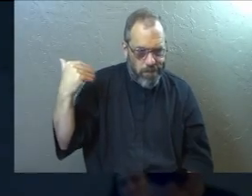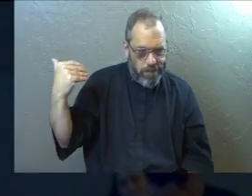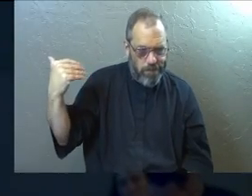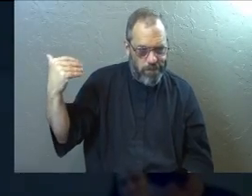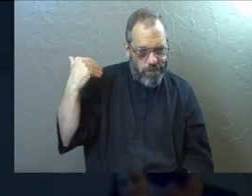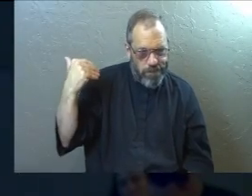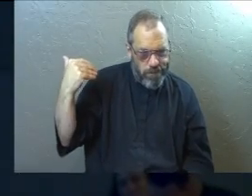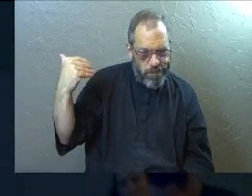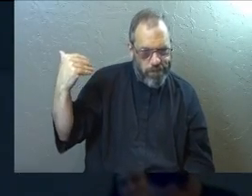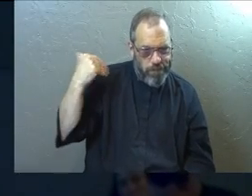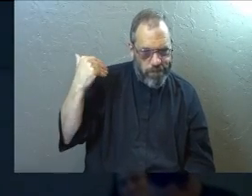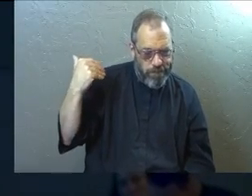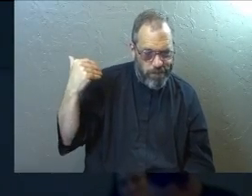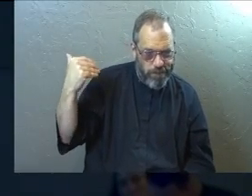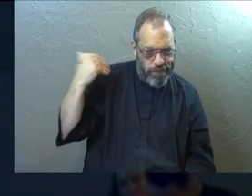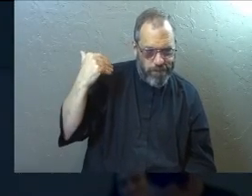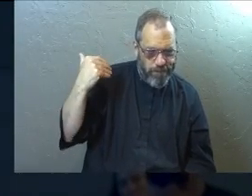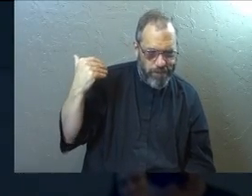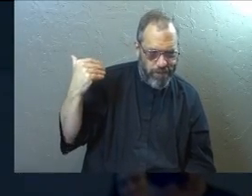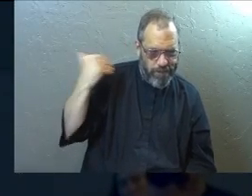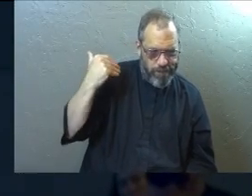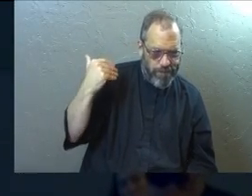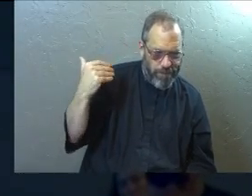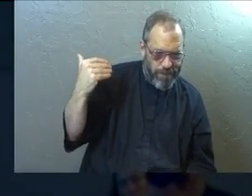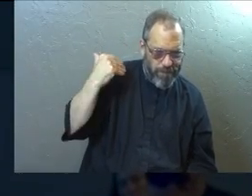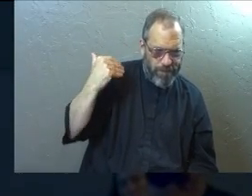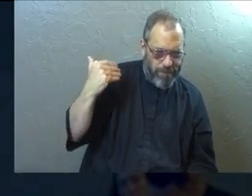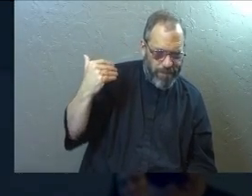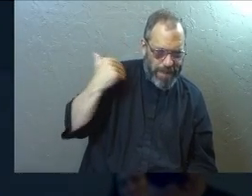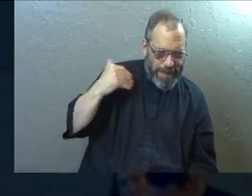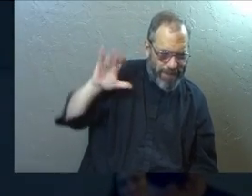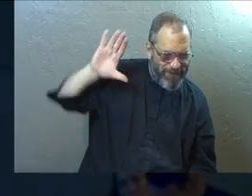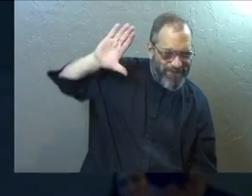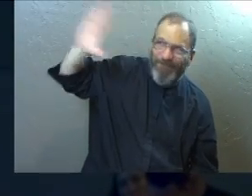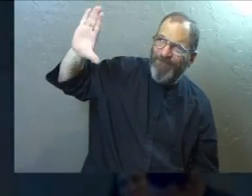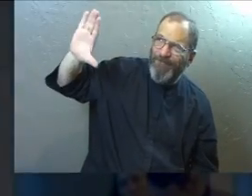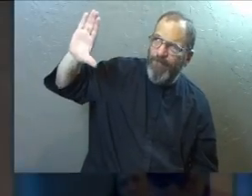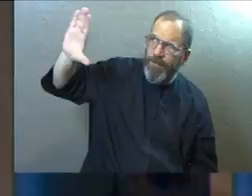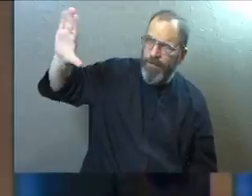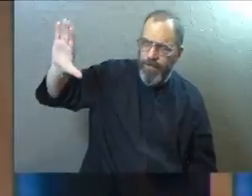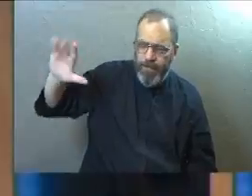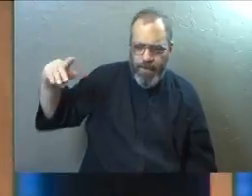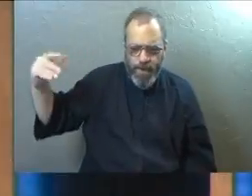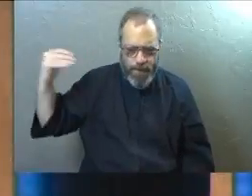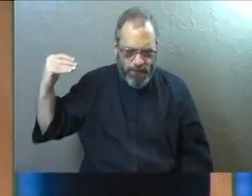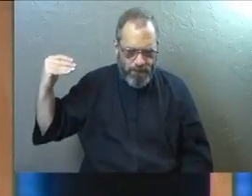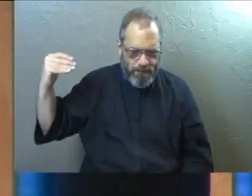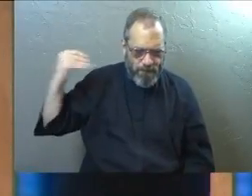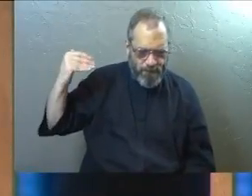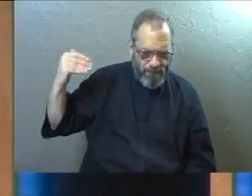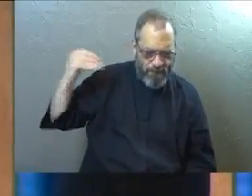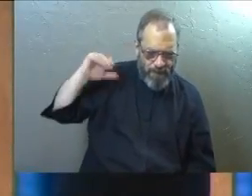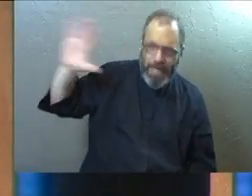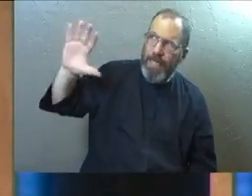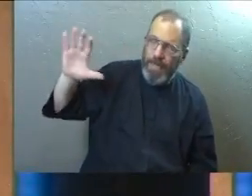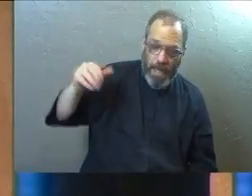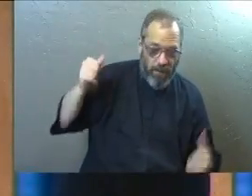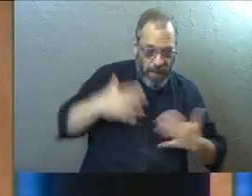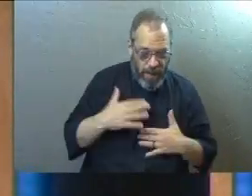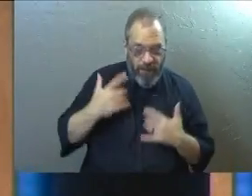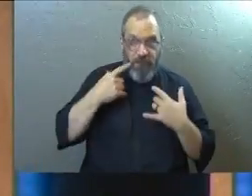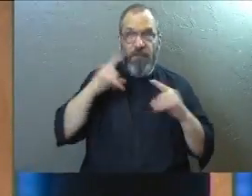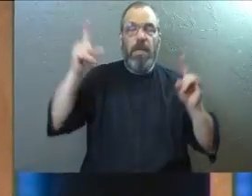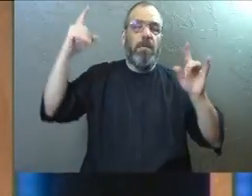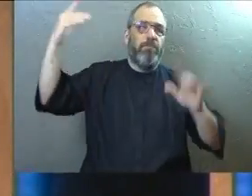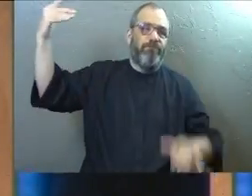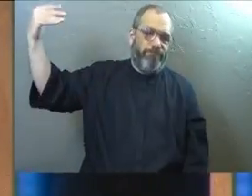approach of God, whom I so earnestly desired not to meet. That which I greatly feared had at last come